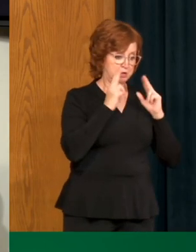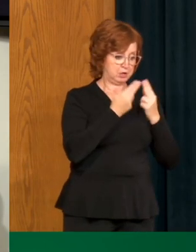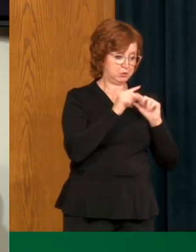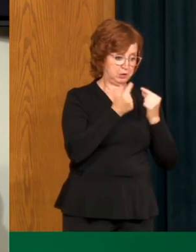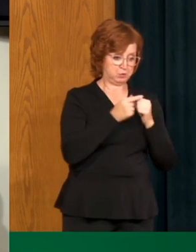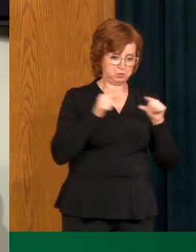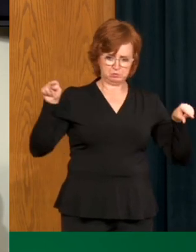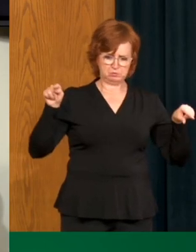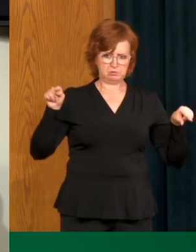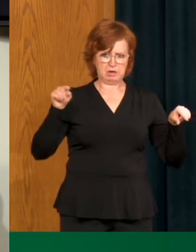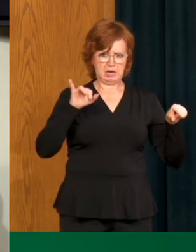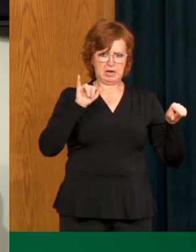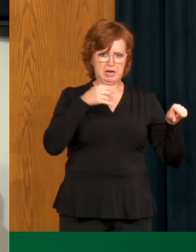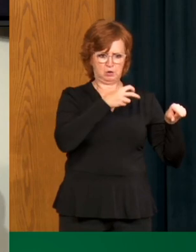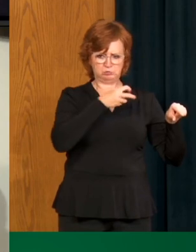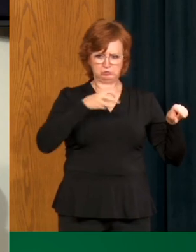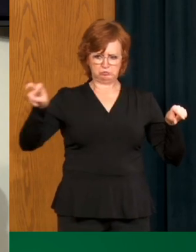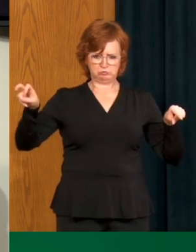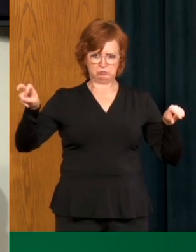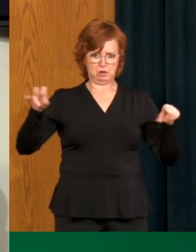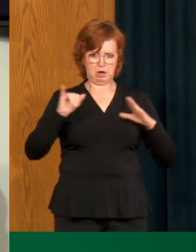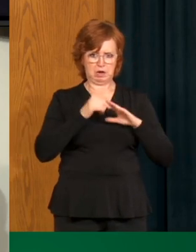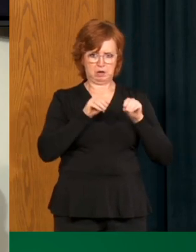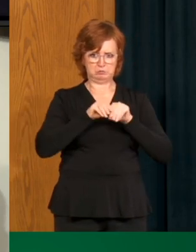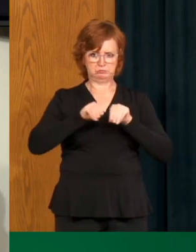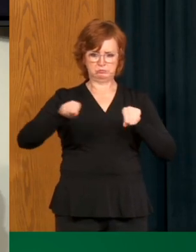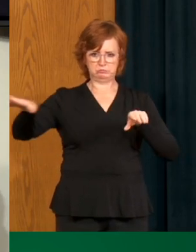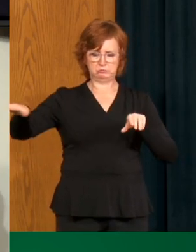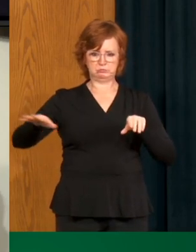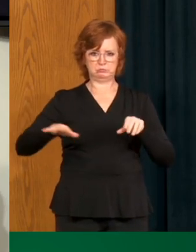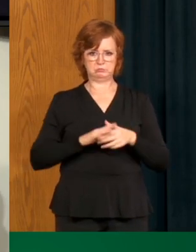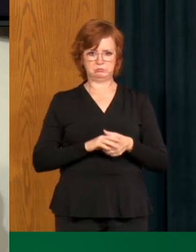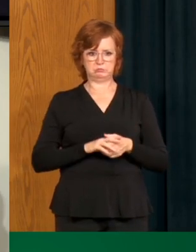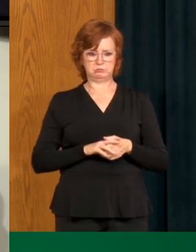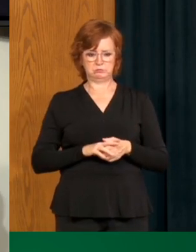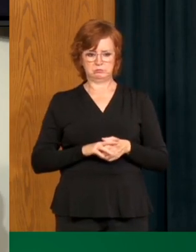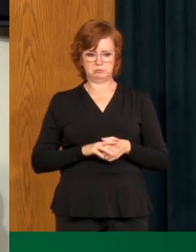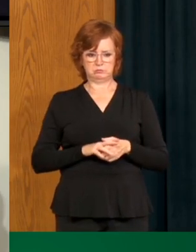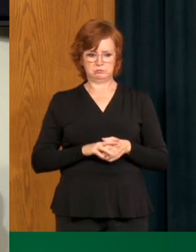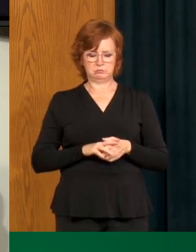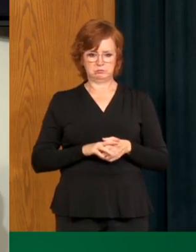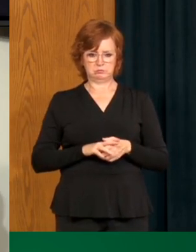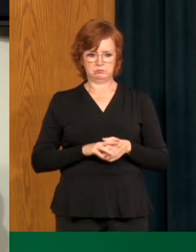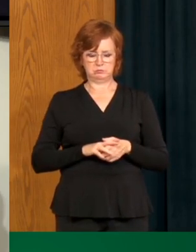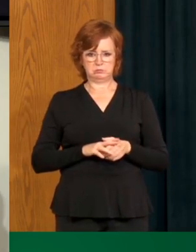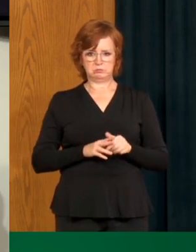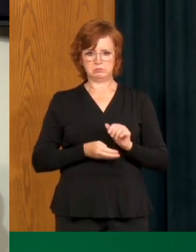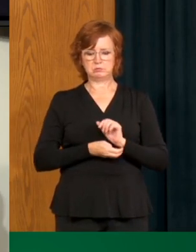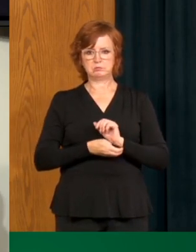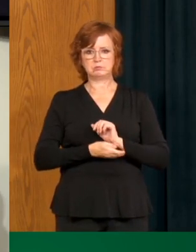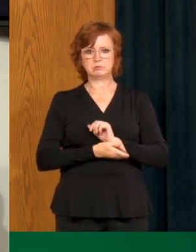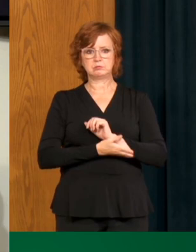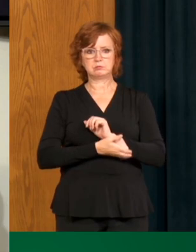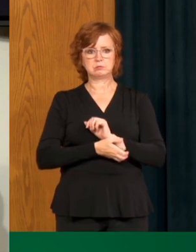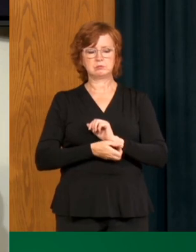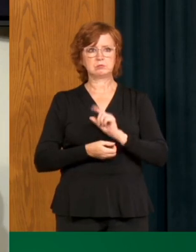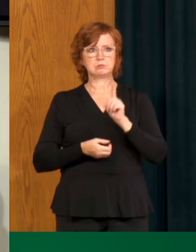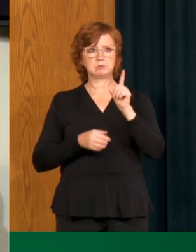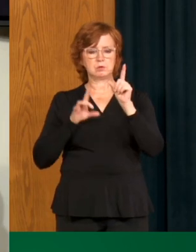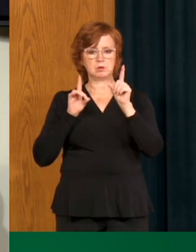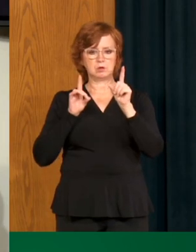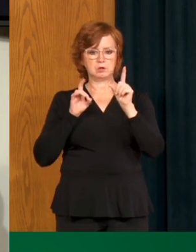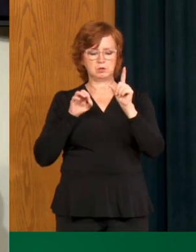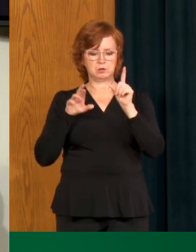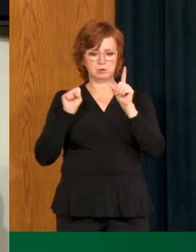you did say, there are, there are most communities are adhering to all the guidelines and stuff, but there are some that haven't been. So again, you know,